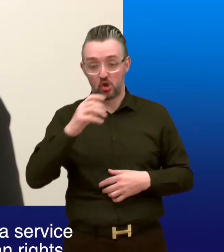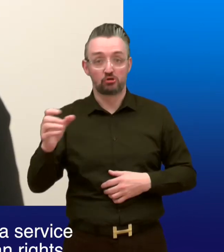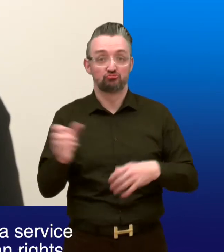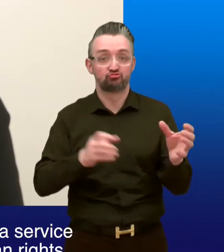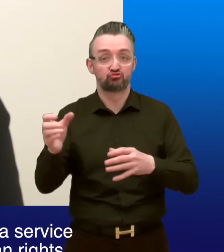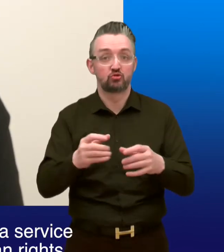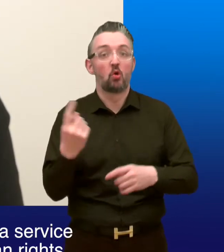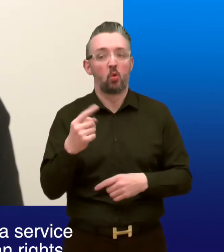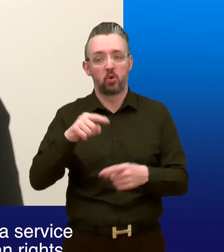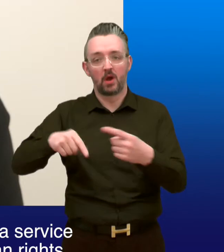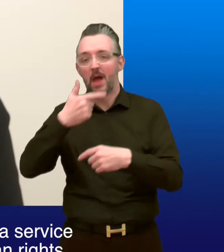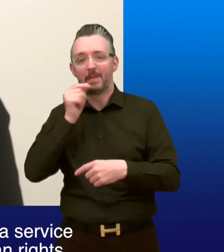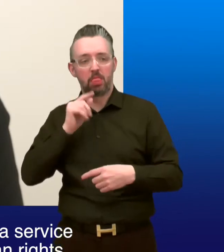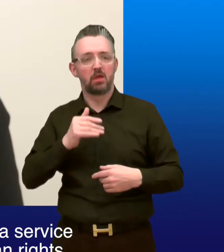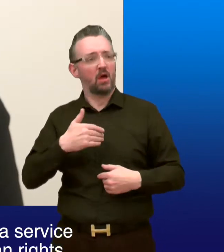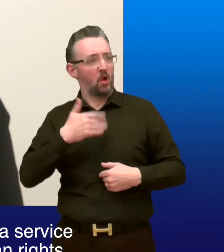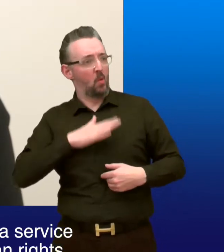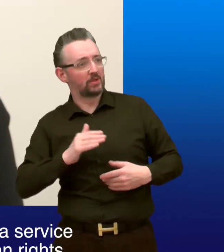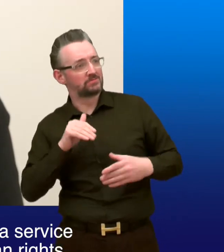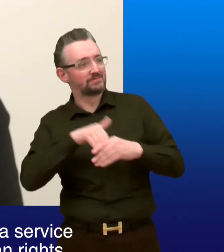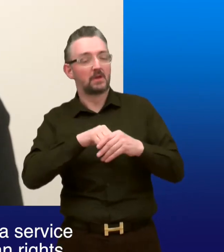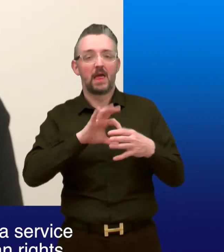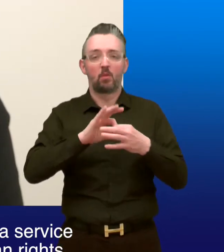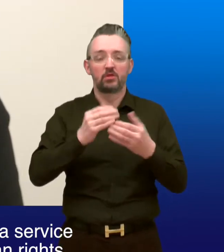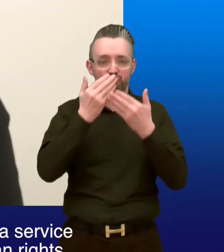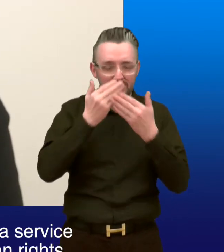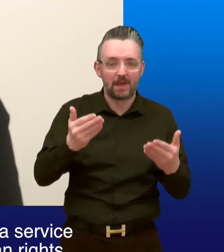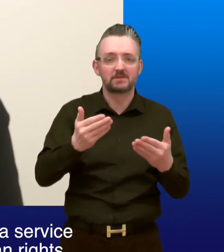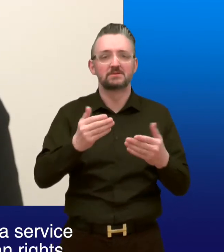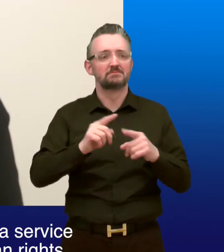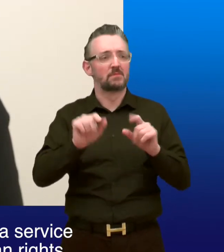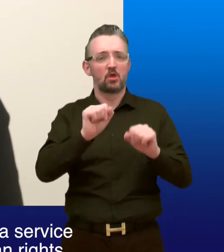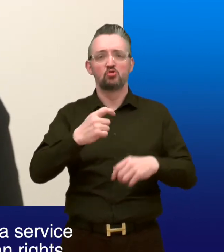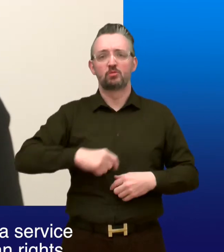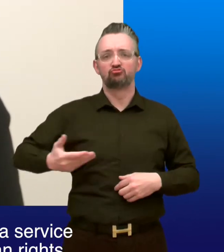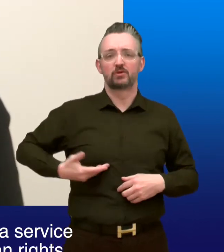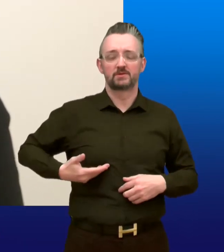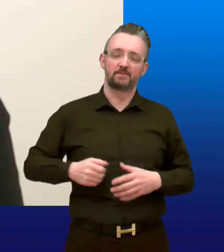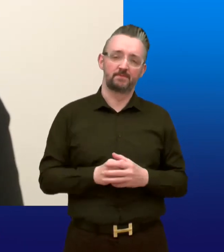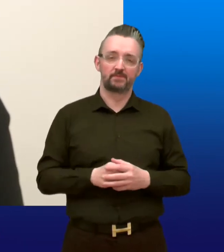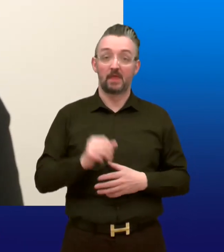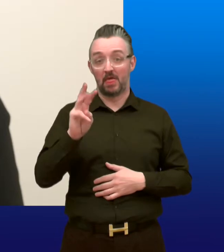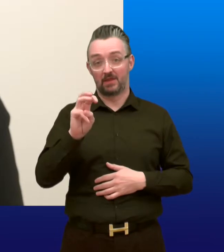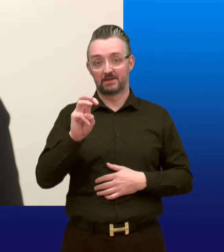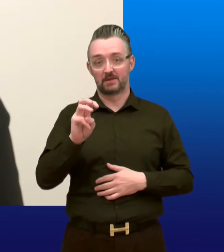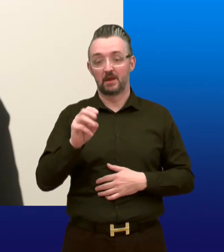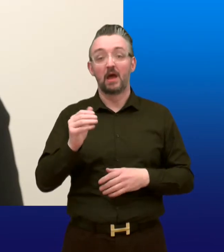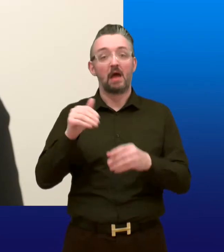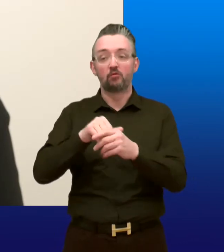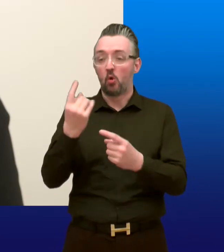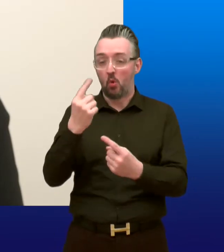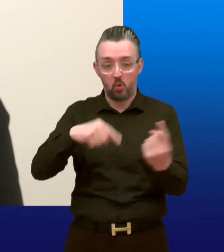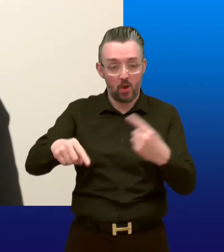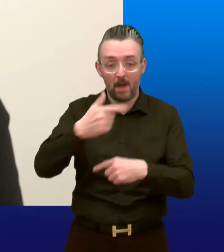Recruit people who care about delivering a service based on equality, respect, dignity and human rights. 13. Involve